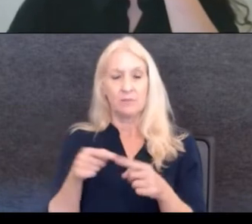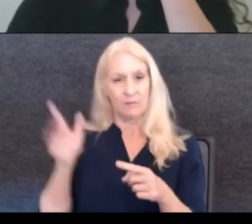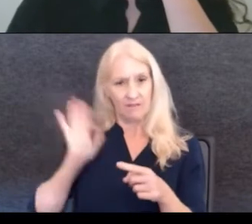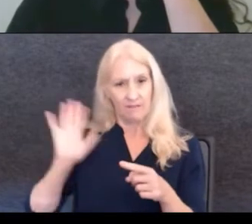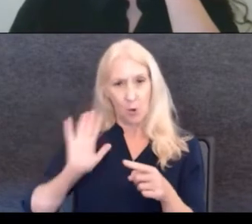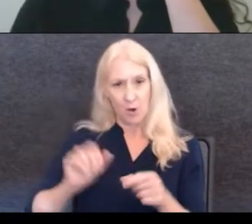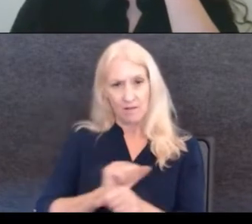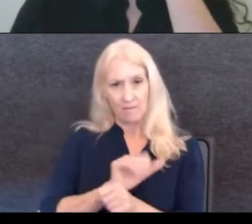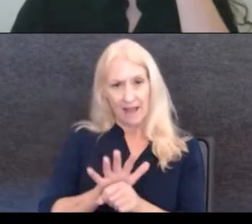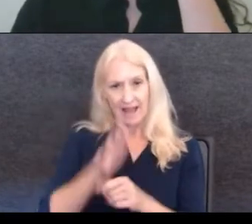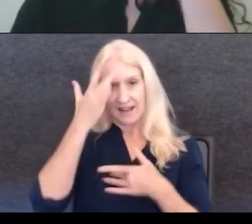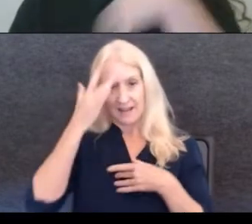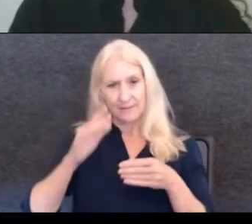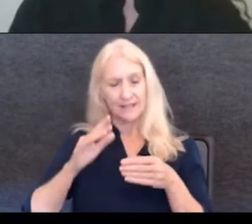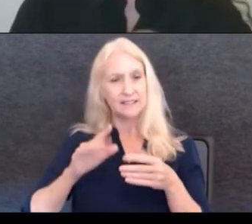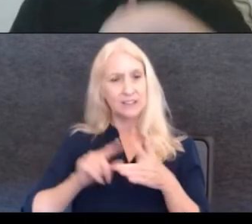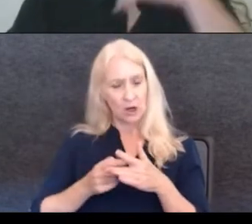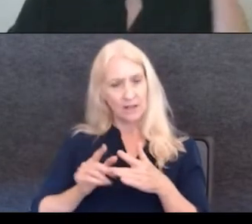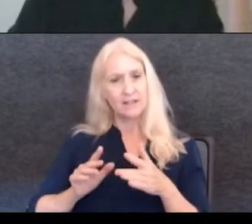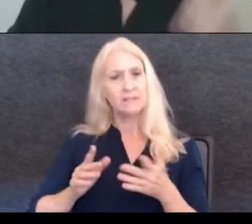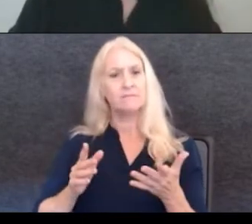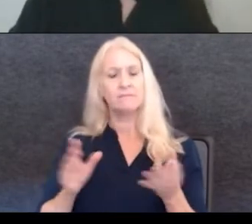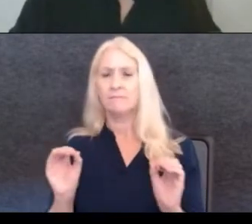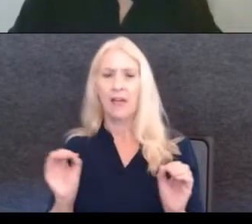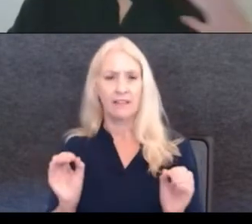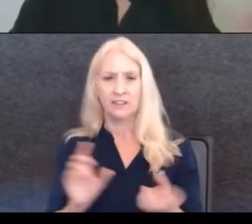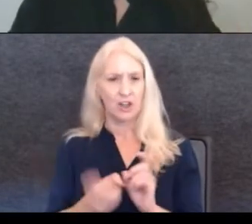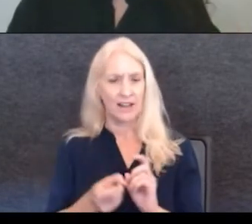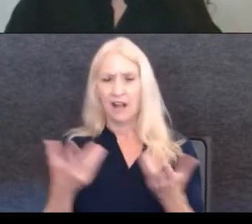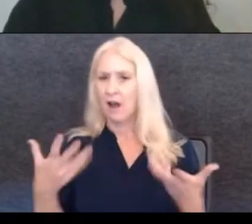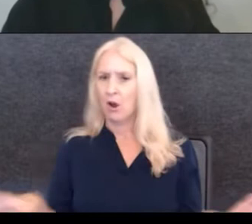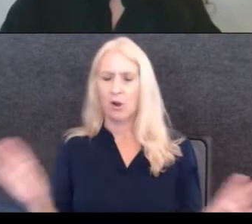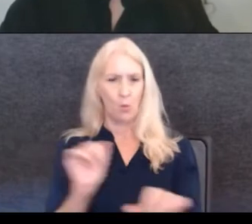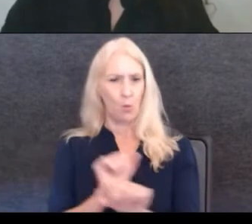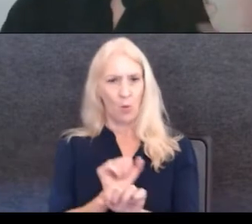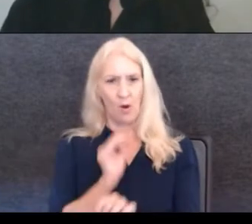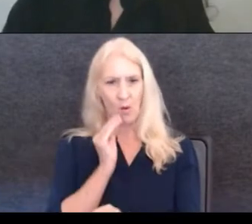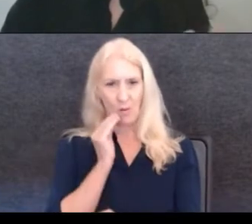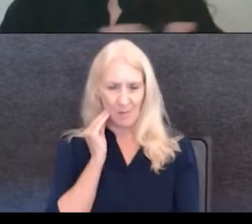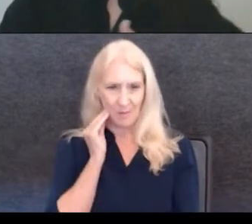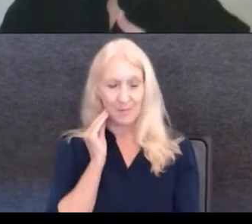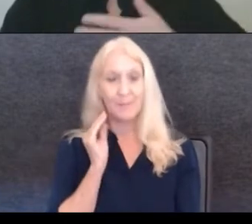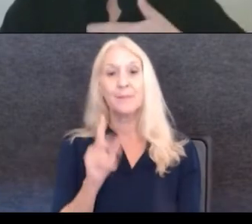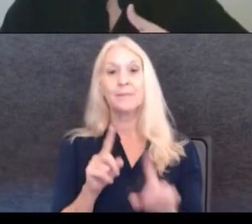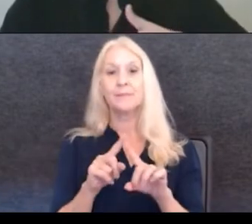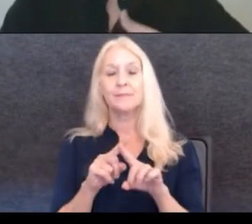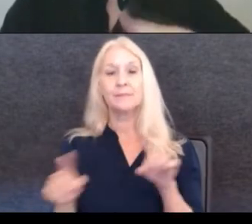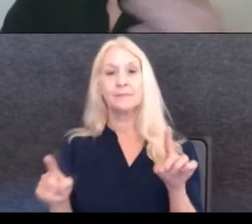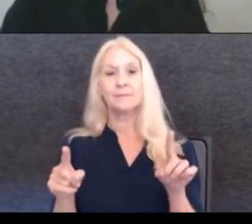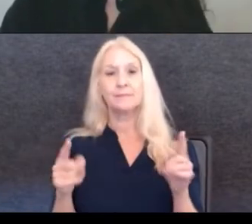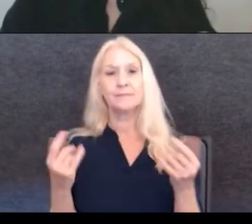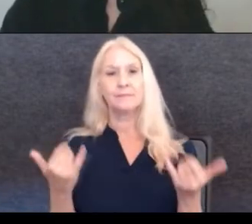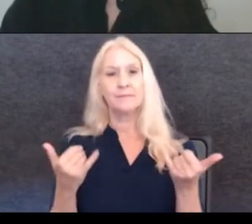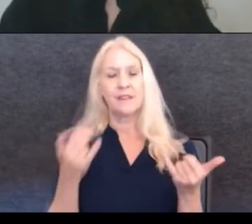nothing changed for me very much because I was already working remotely and, but now I see a lot of other